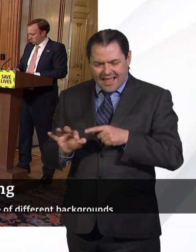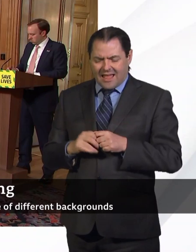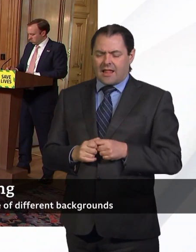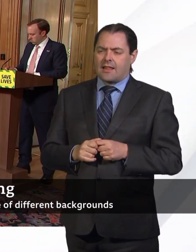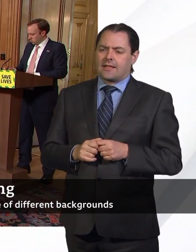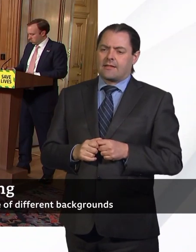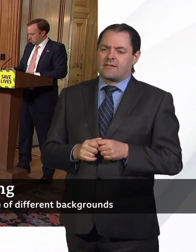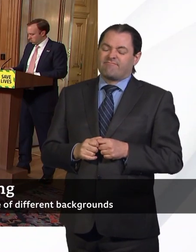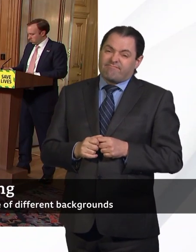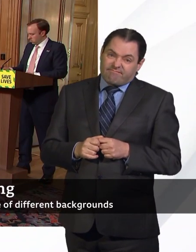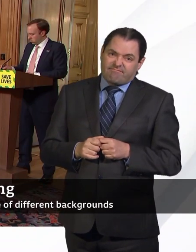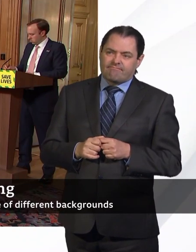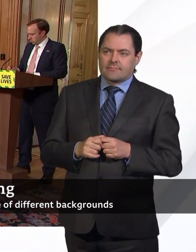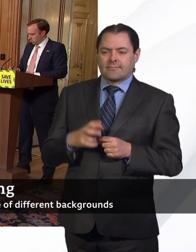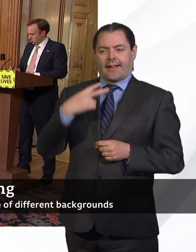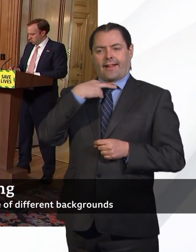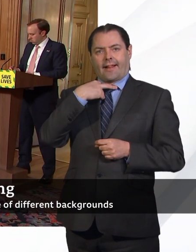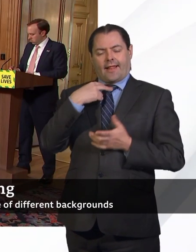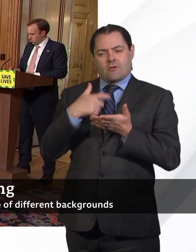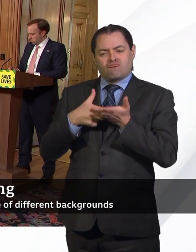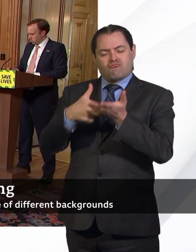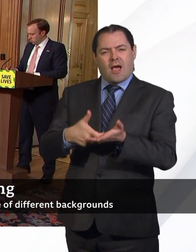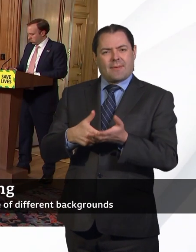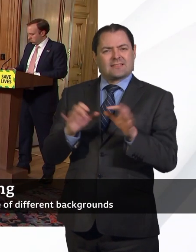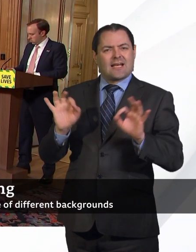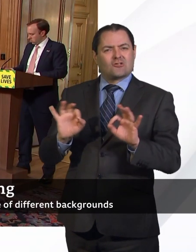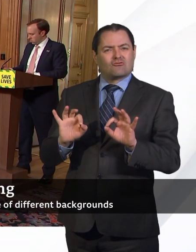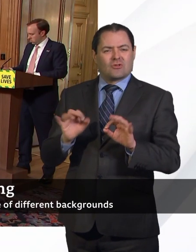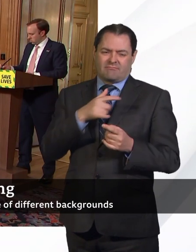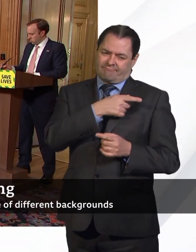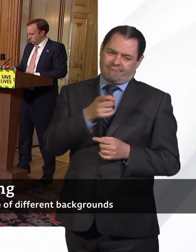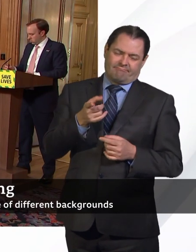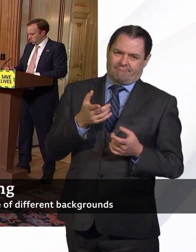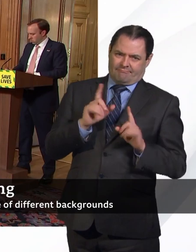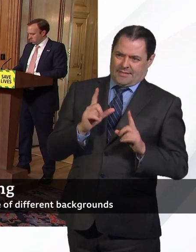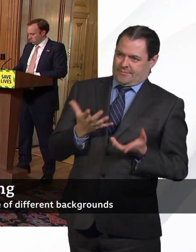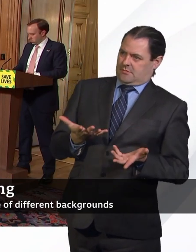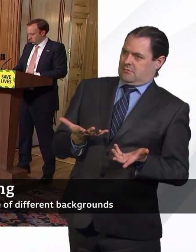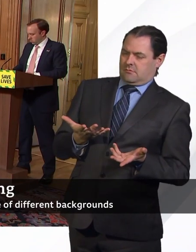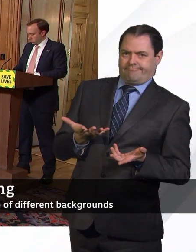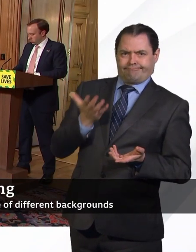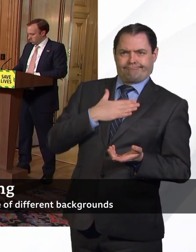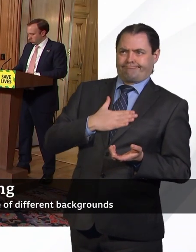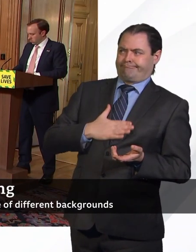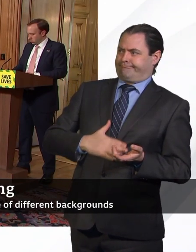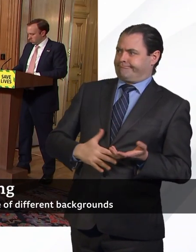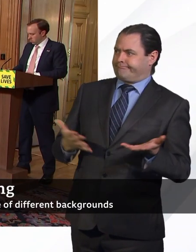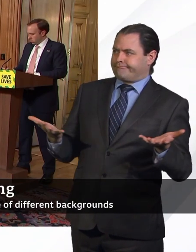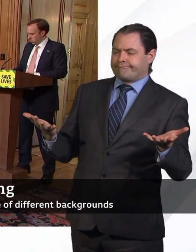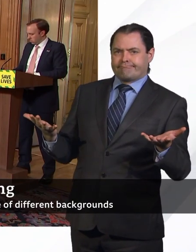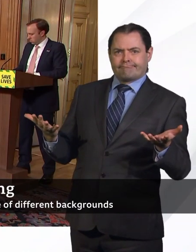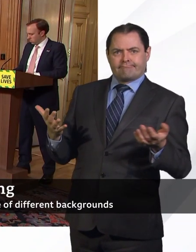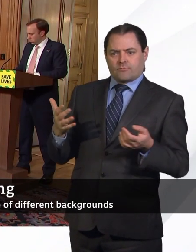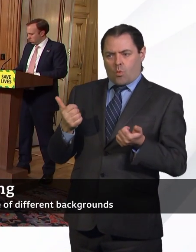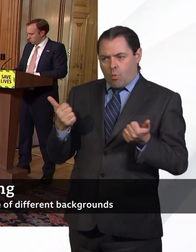disappointing lack of recommendations is certainly going to affect many. Already we've had